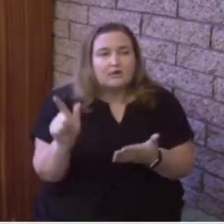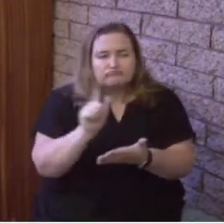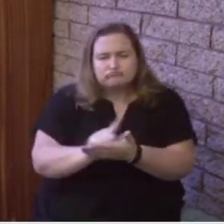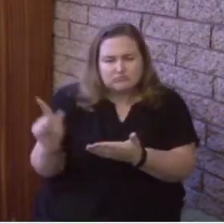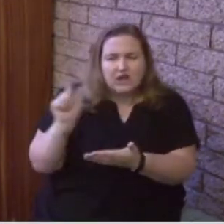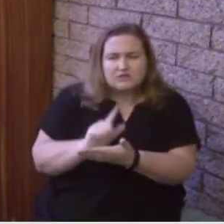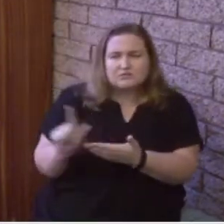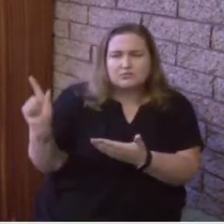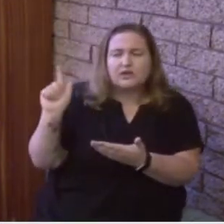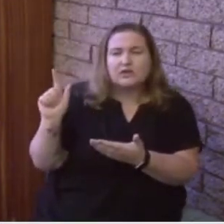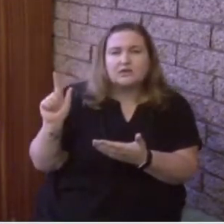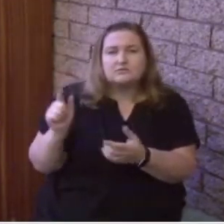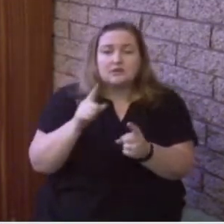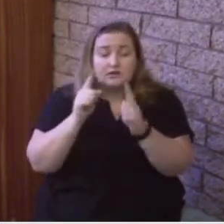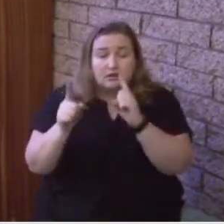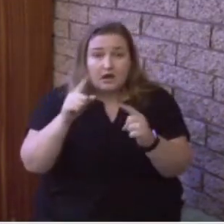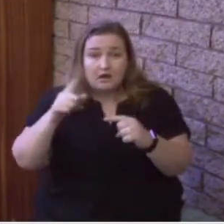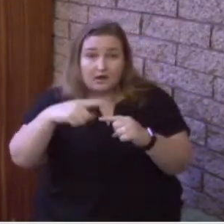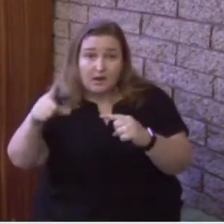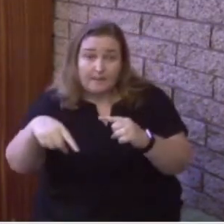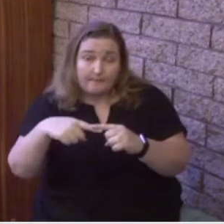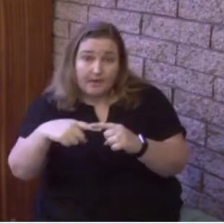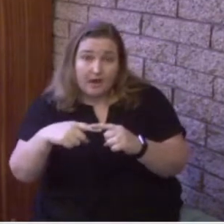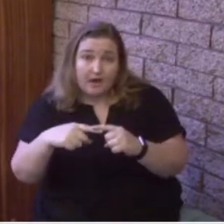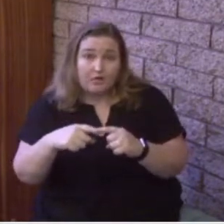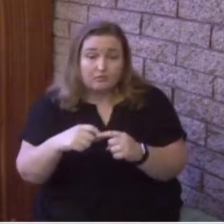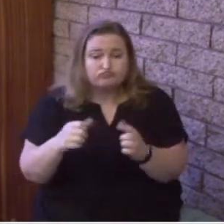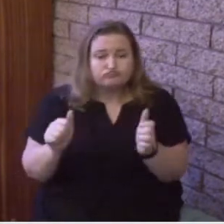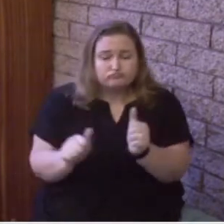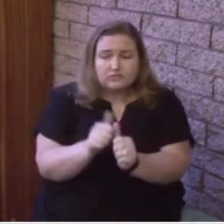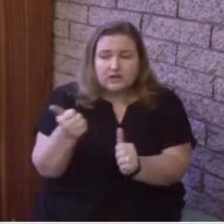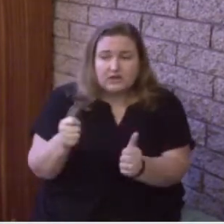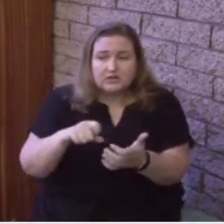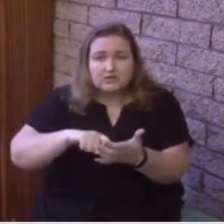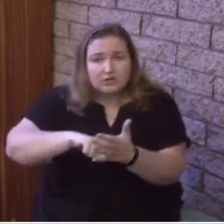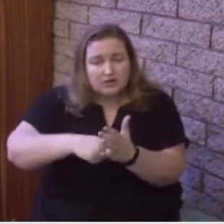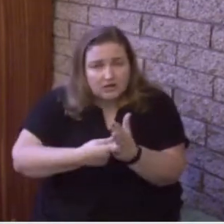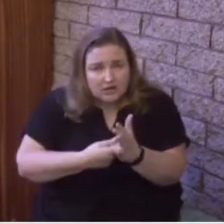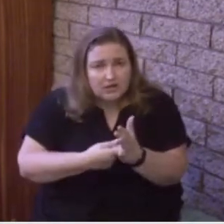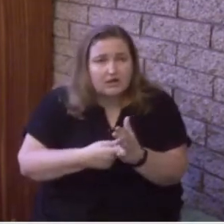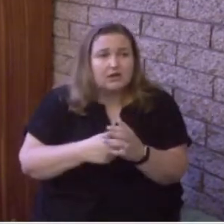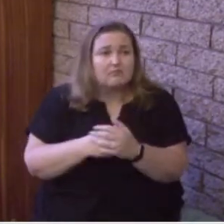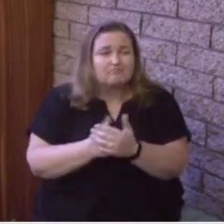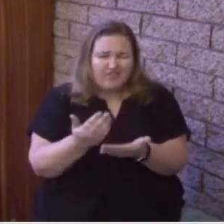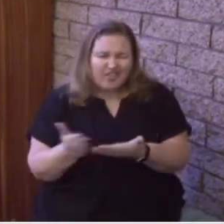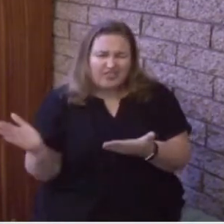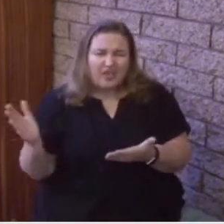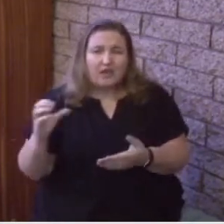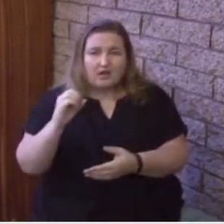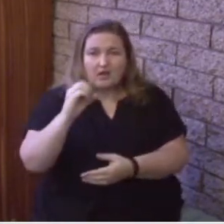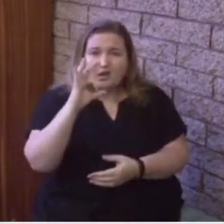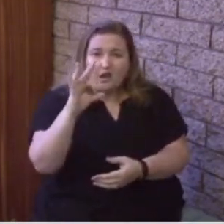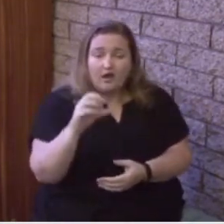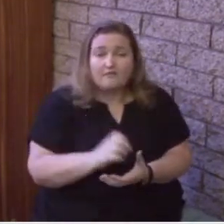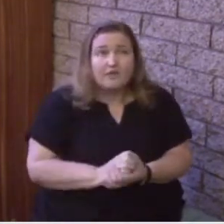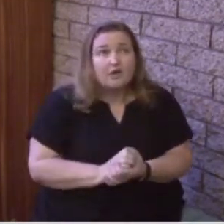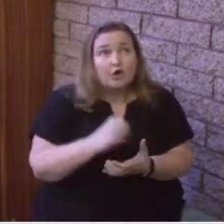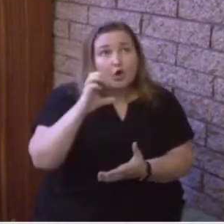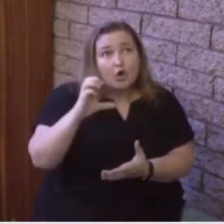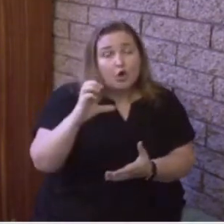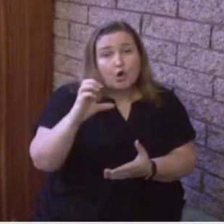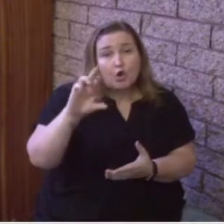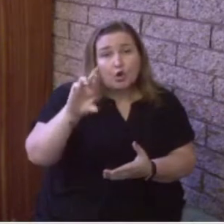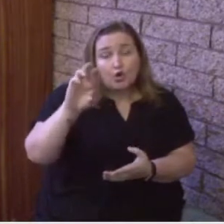discussing each key component of what we call that creed. We have continued to discuss the coming